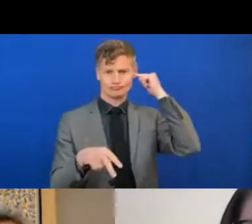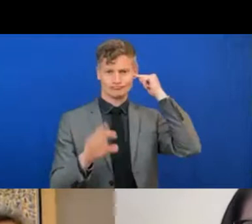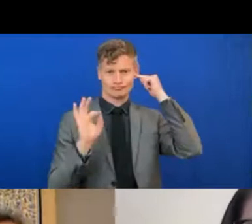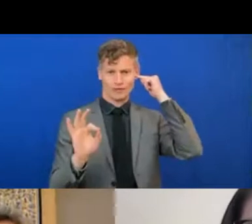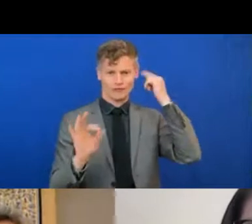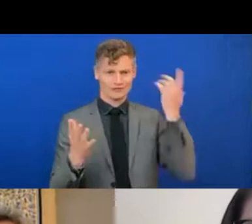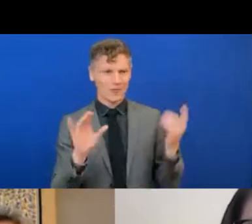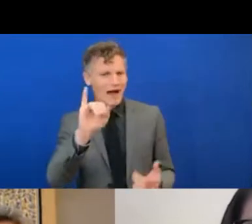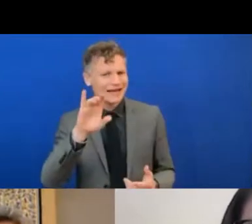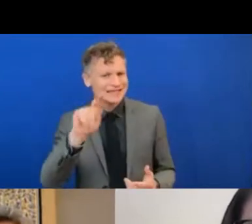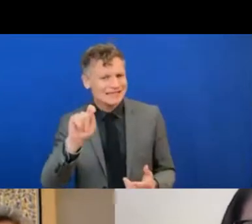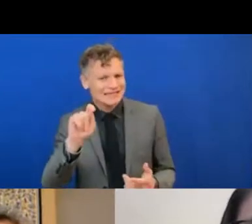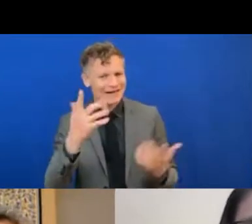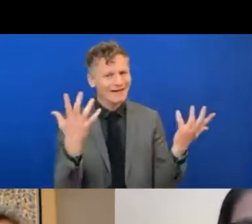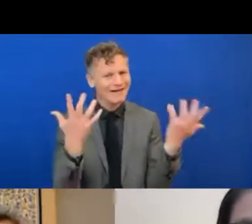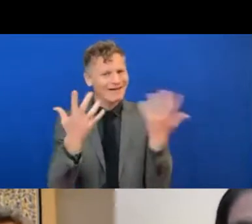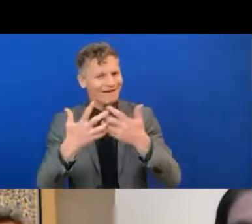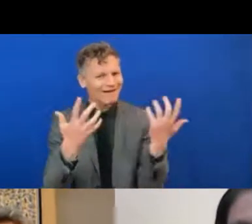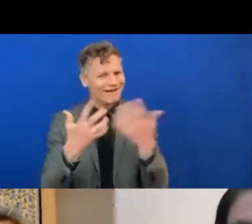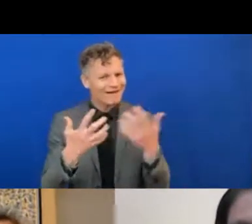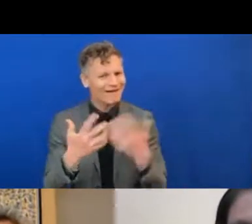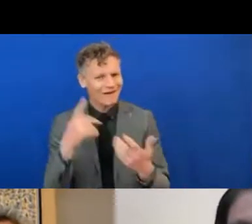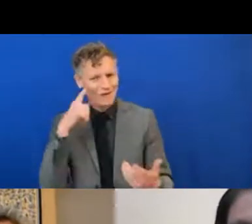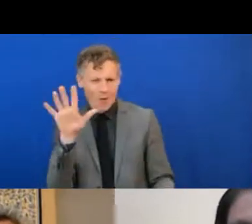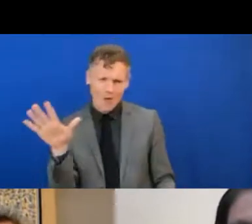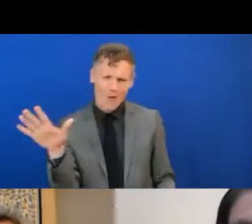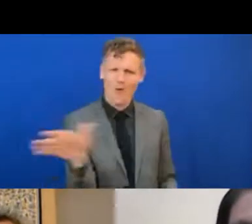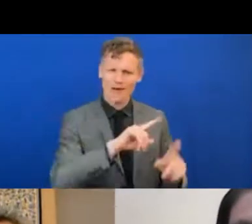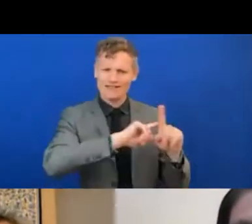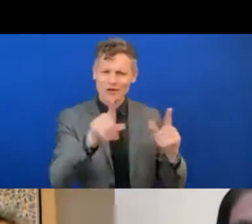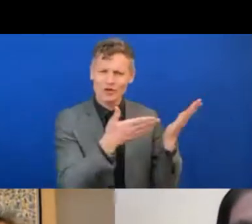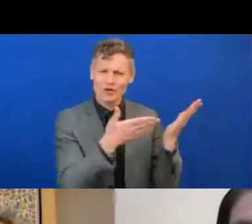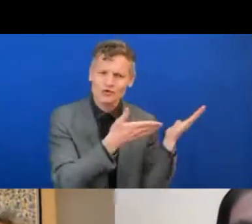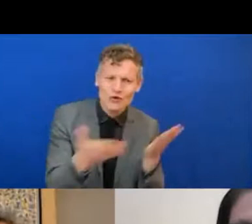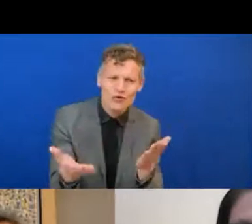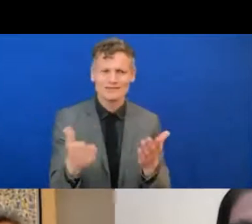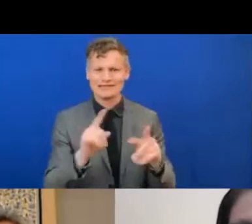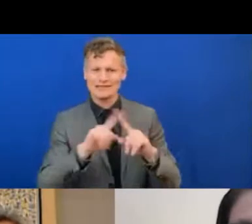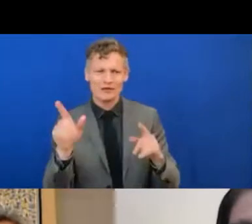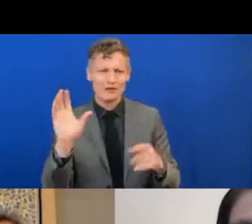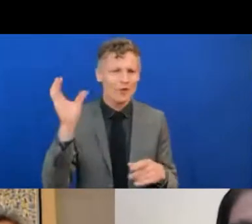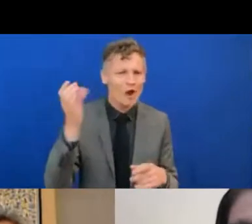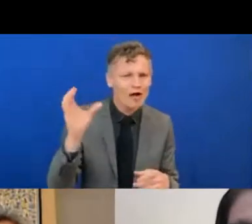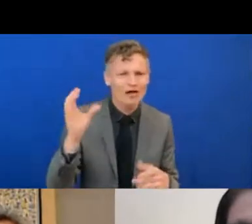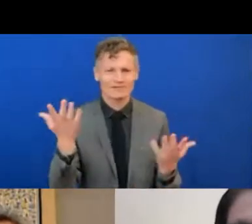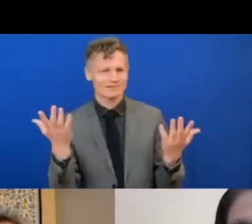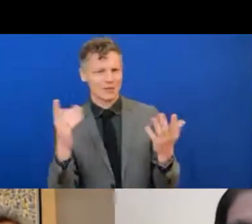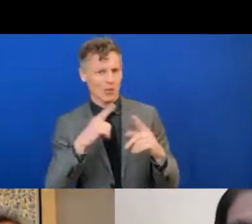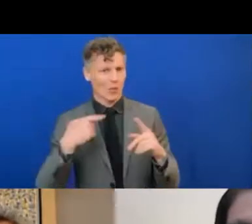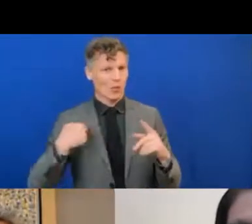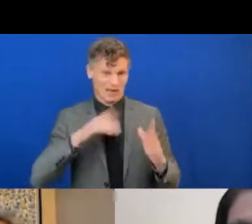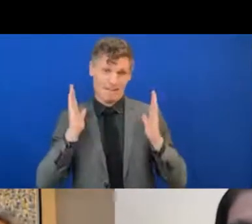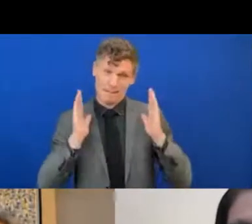every product and service in the market is a must, and we really need to tackle that. On the other hand, we need to